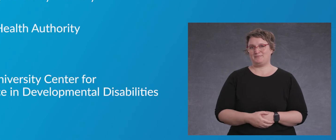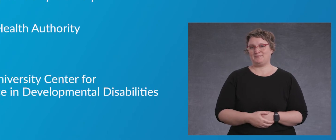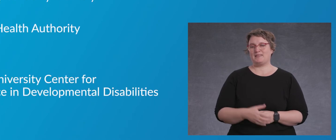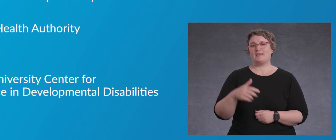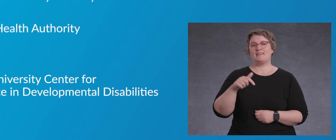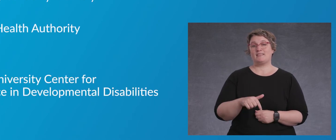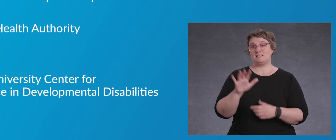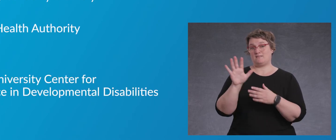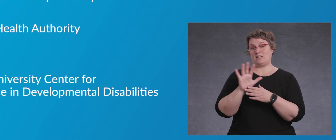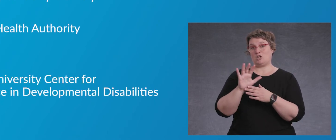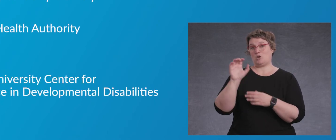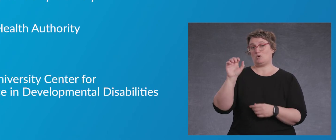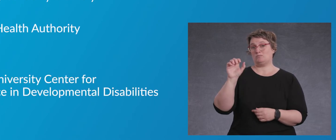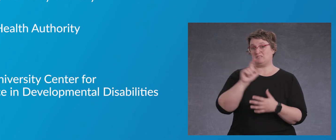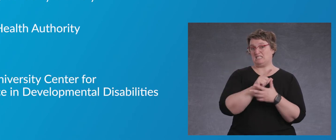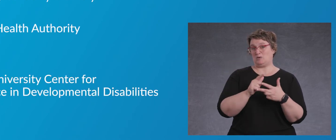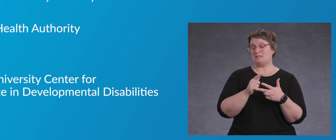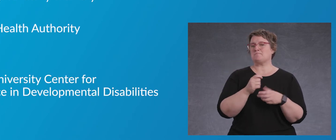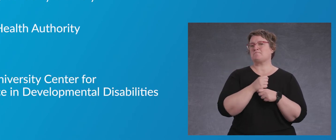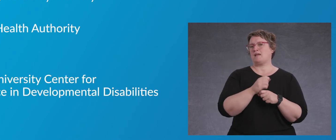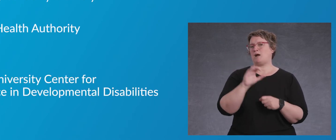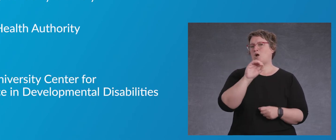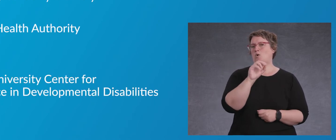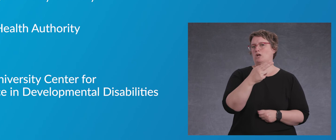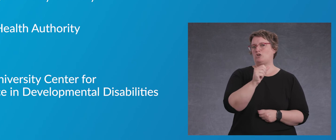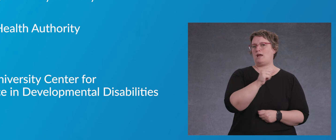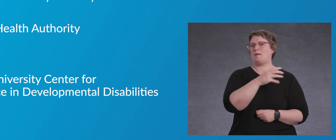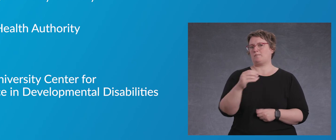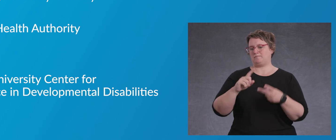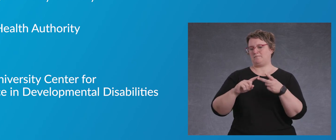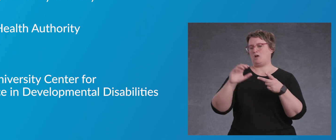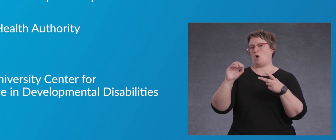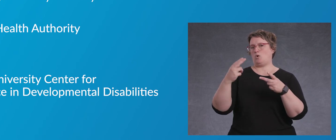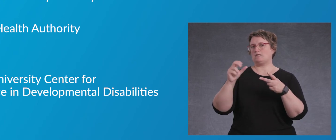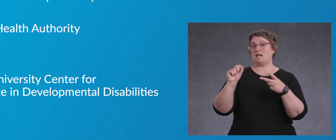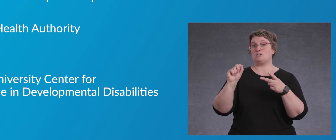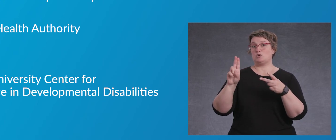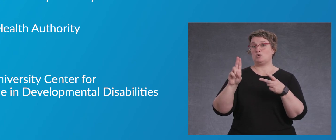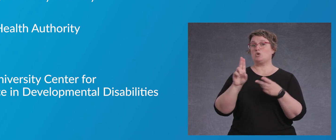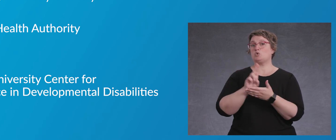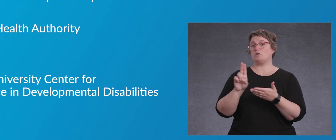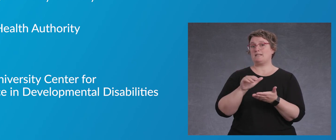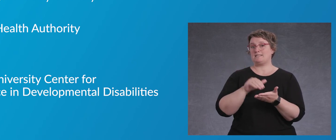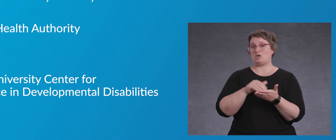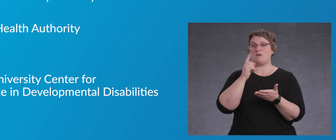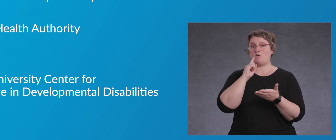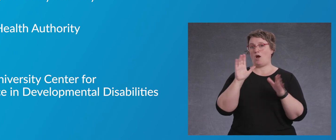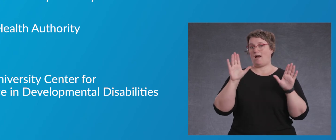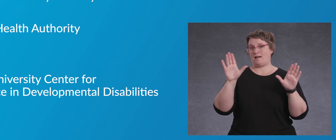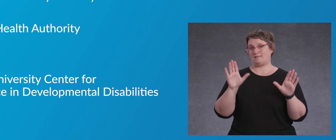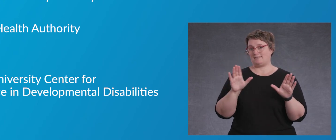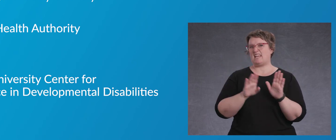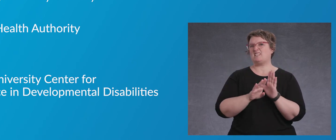This video series is brought to you by Oregon Health Authority and the OHSU University Center for Excellence